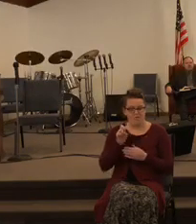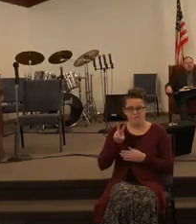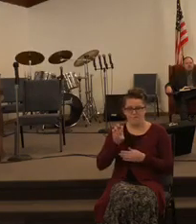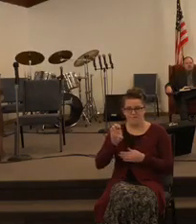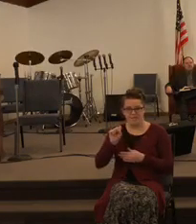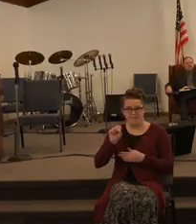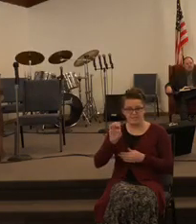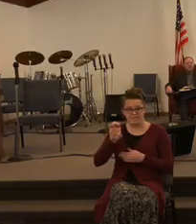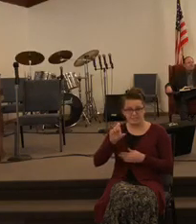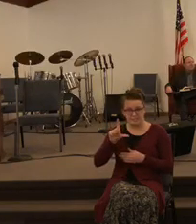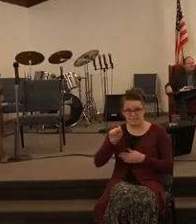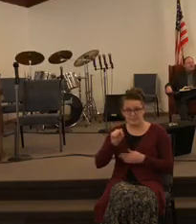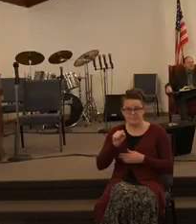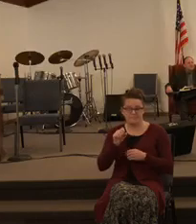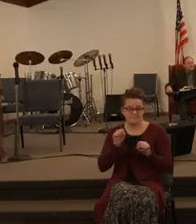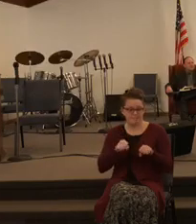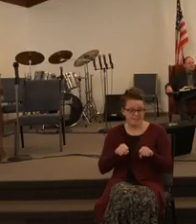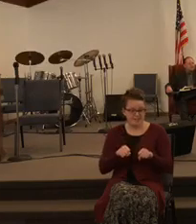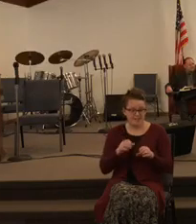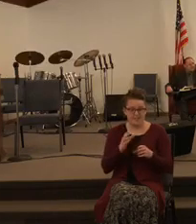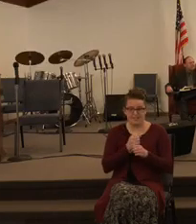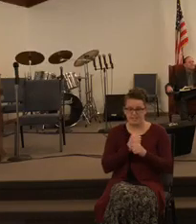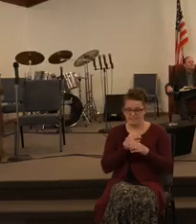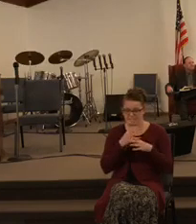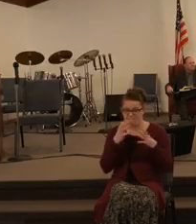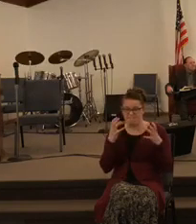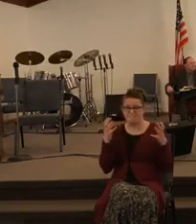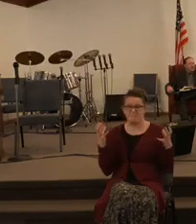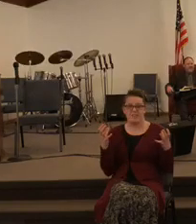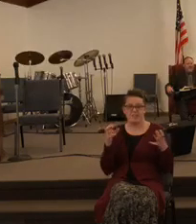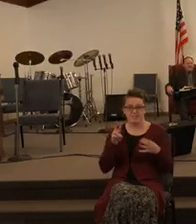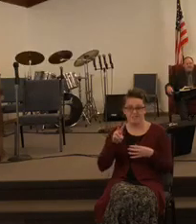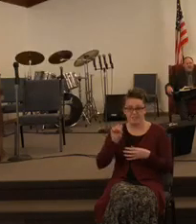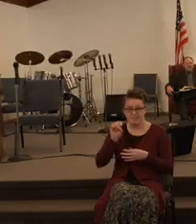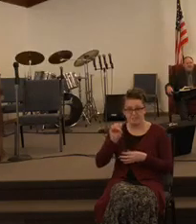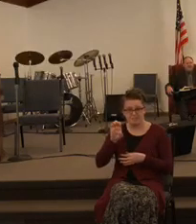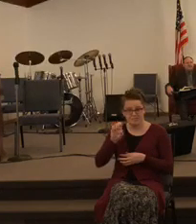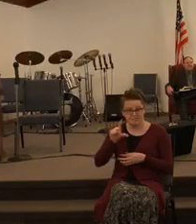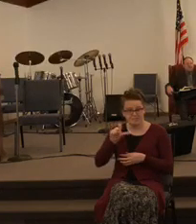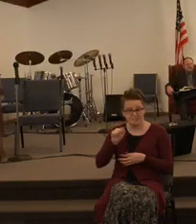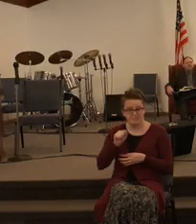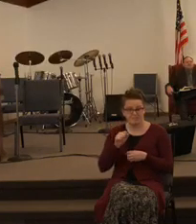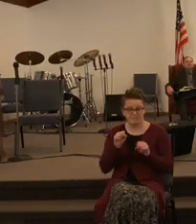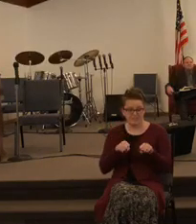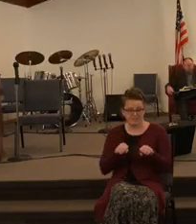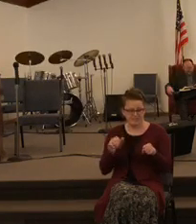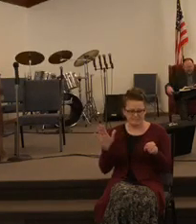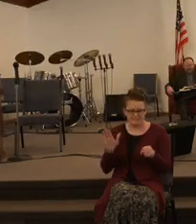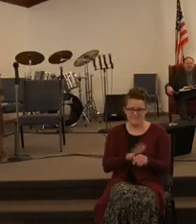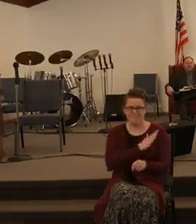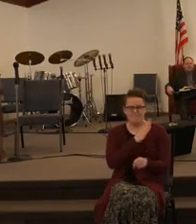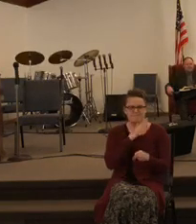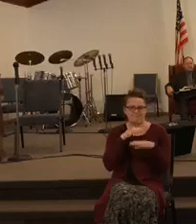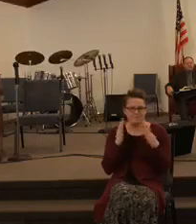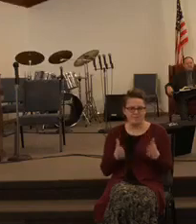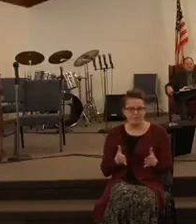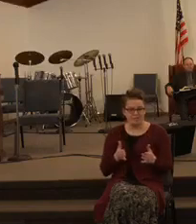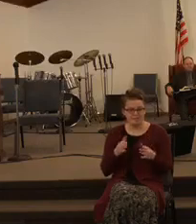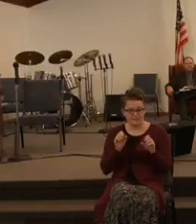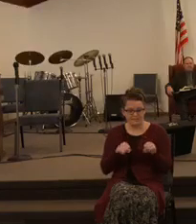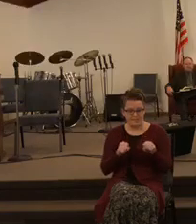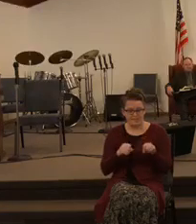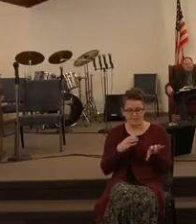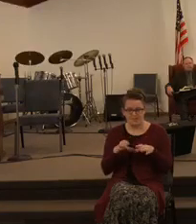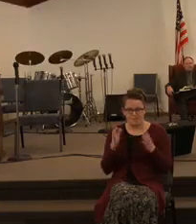said borrow not a few in other words get as many as you can steal your house with them do whatever